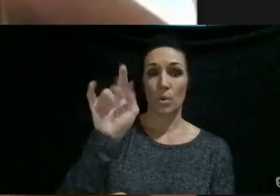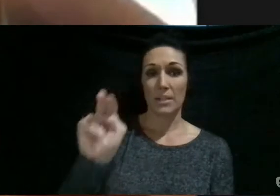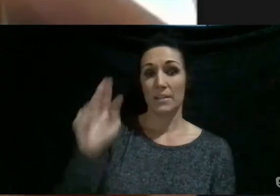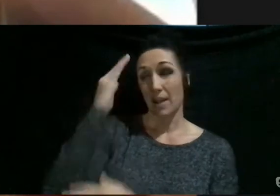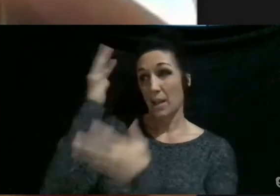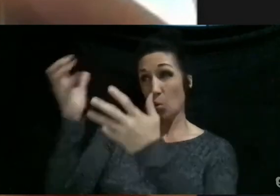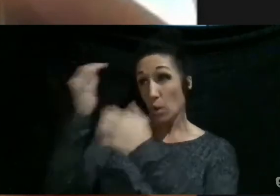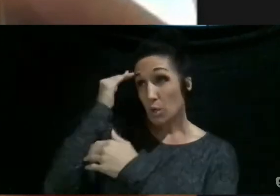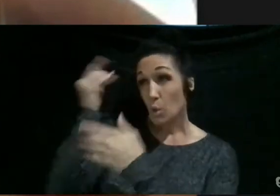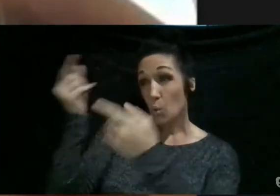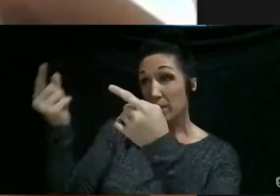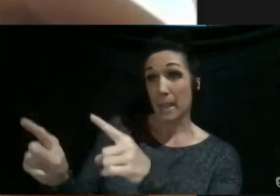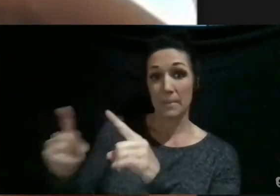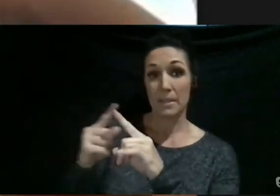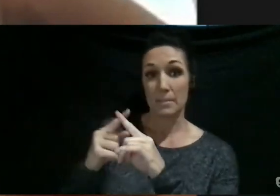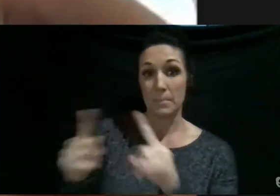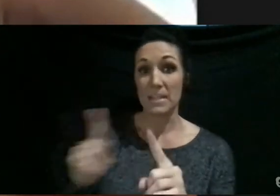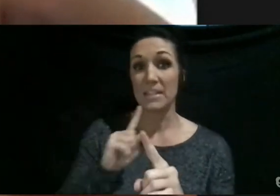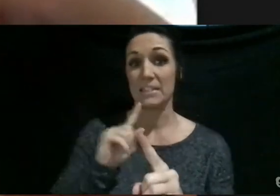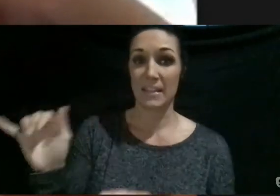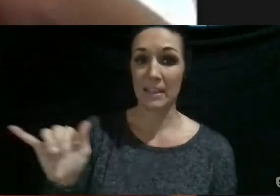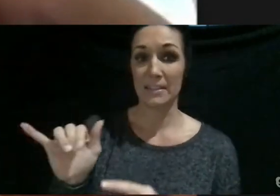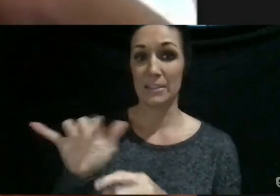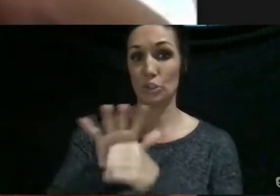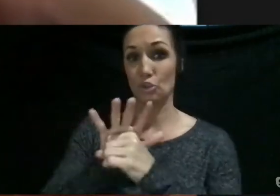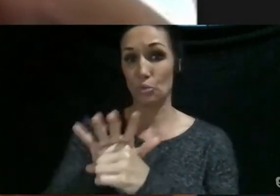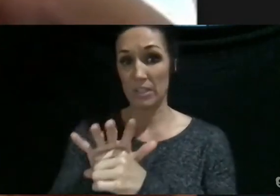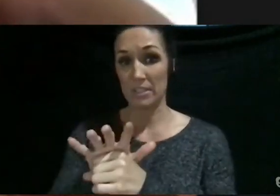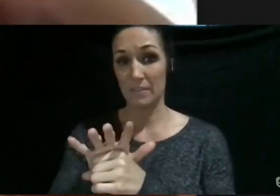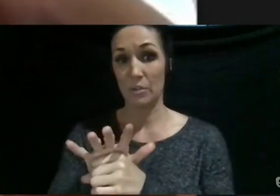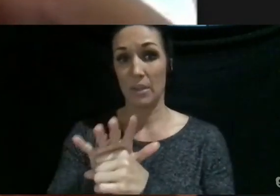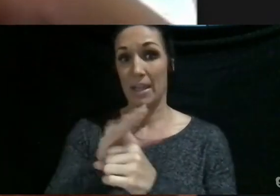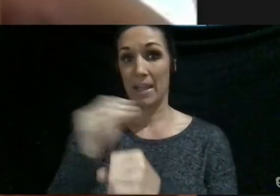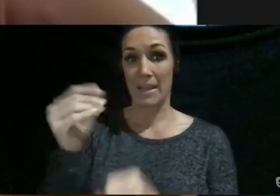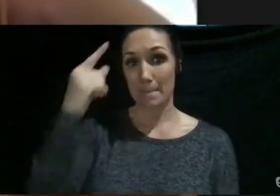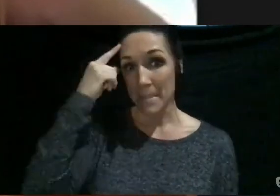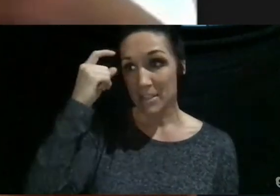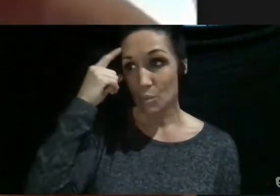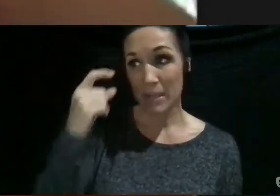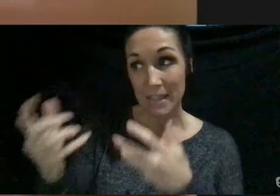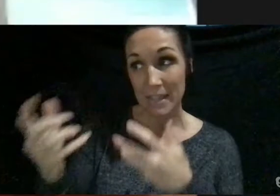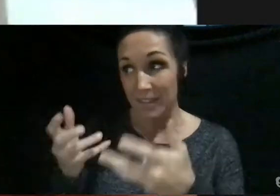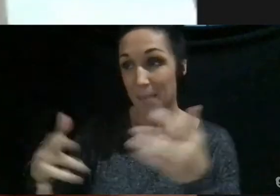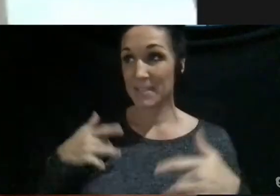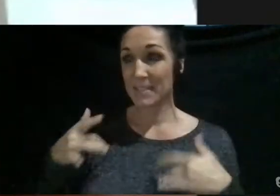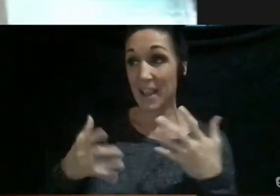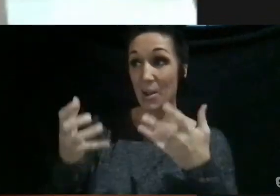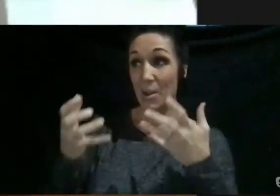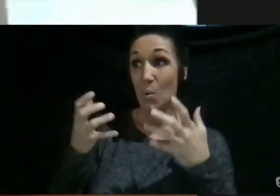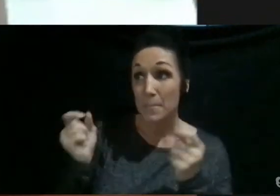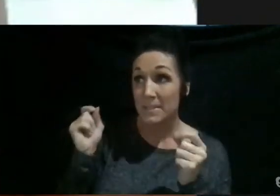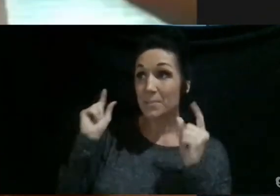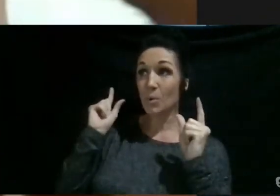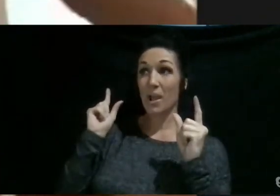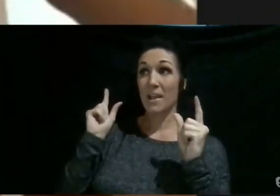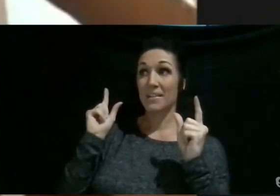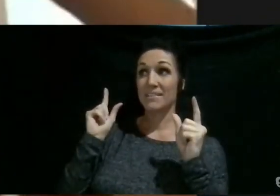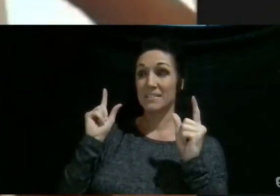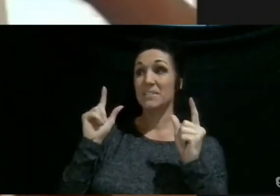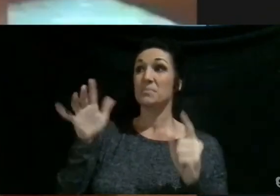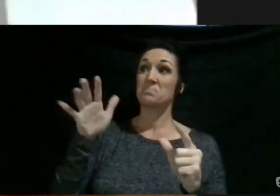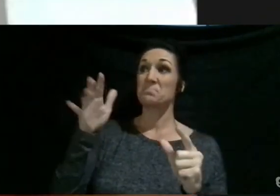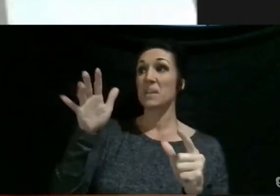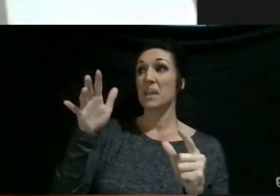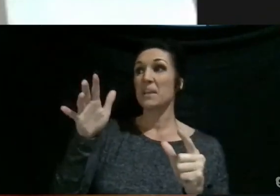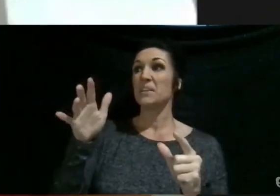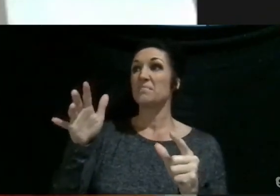we don't, and it's just very, like, it's stressful, but then it's also, like, a mystery. So, like, I'm excited, and, like, I want to be surprised by it. So, like, I'm just kind of thinking of it